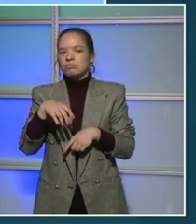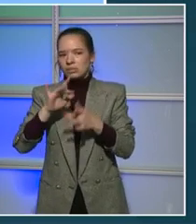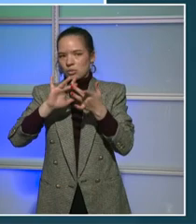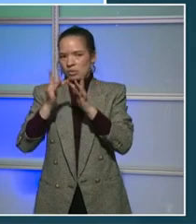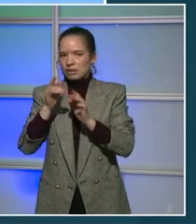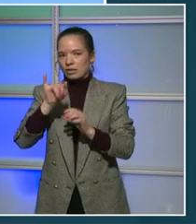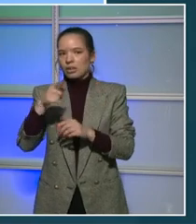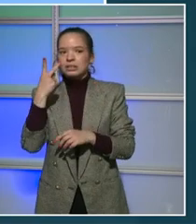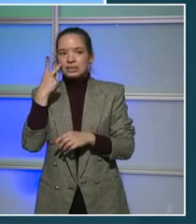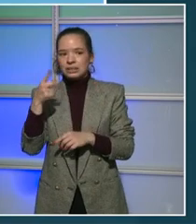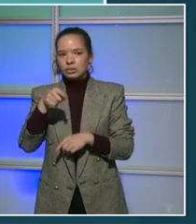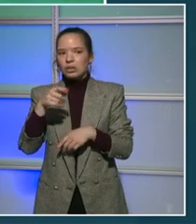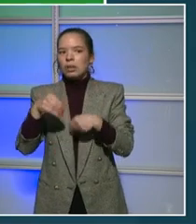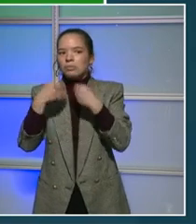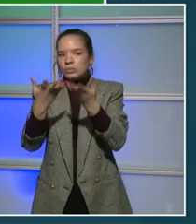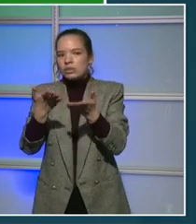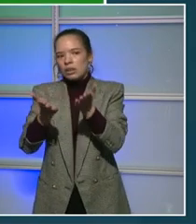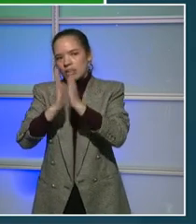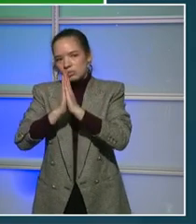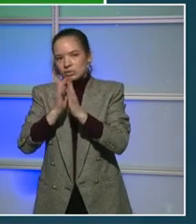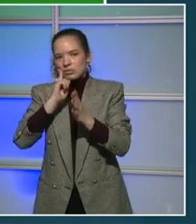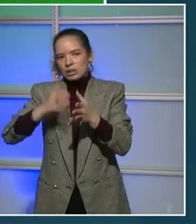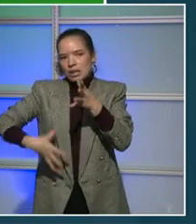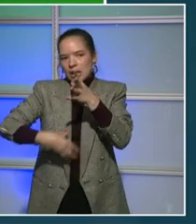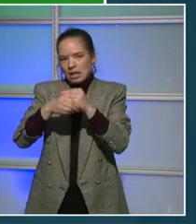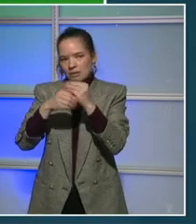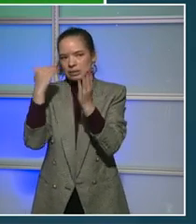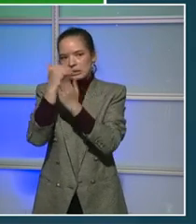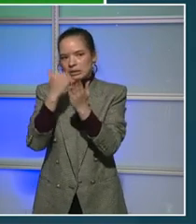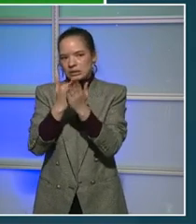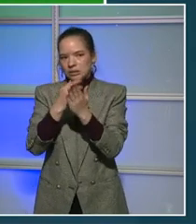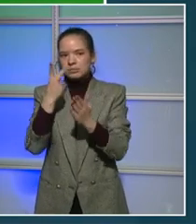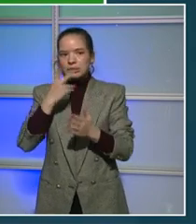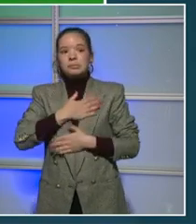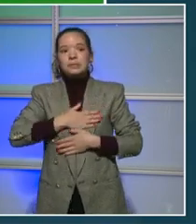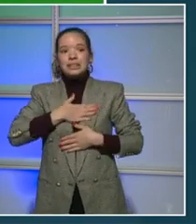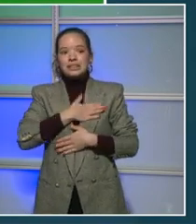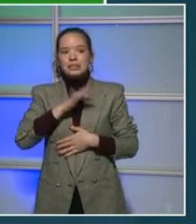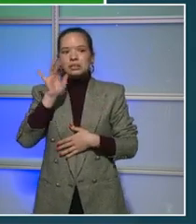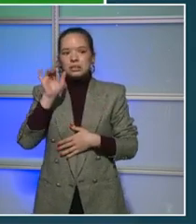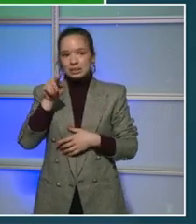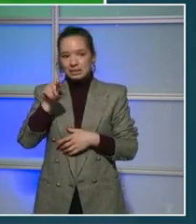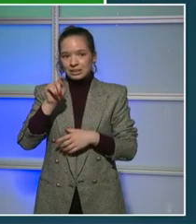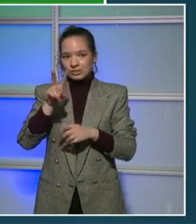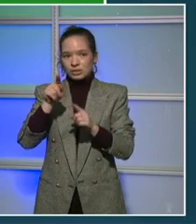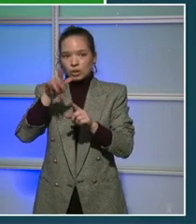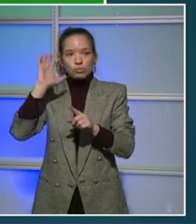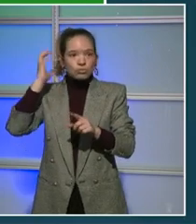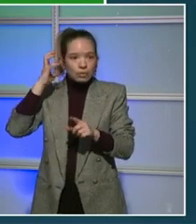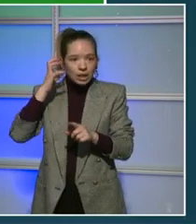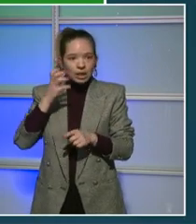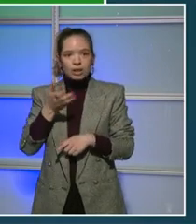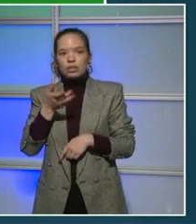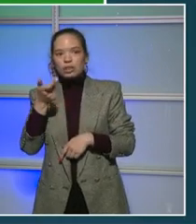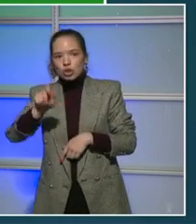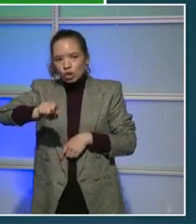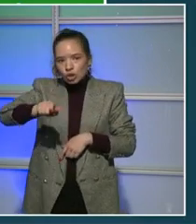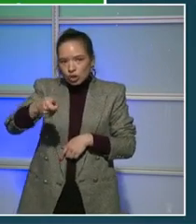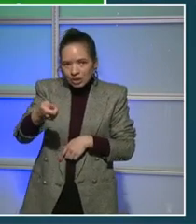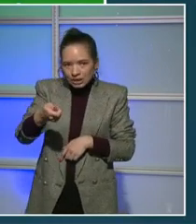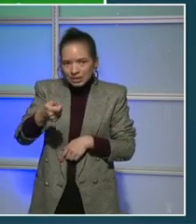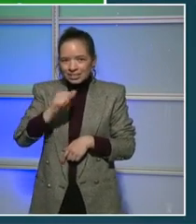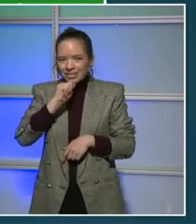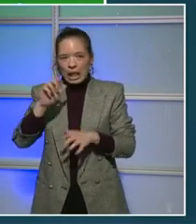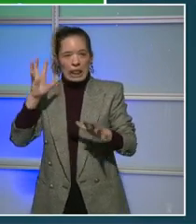ask, if you're watching the stream, to just lower that a little bit so we can hear you and hear you. Mayor, we are going to now get to the Q&A portion and hear how our residents